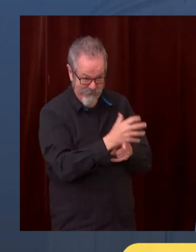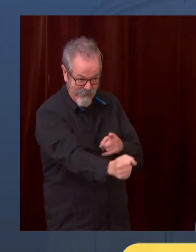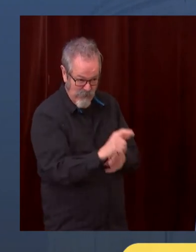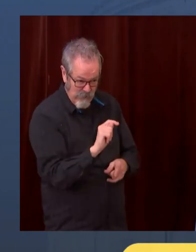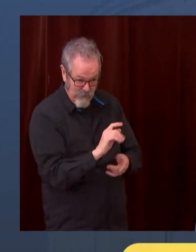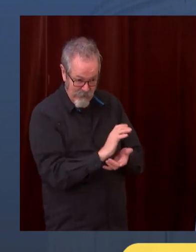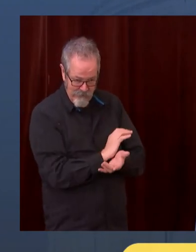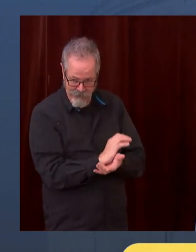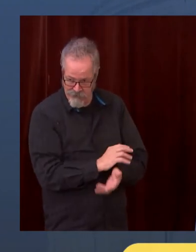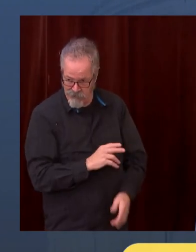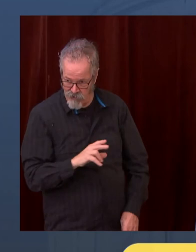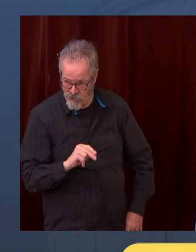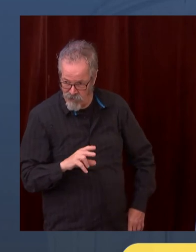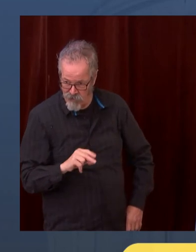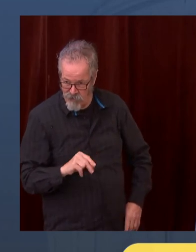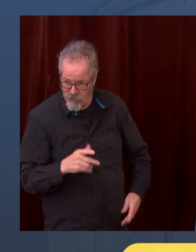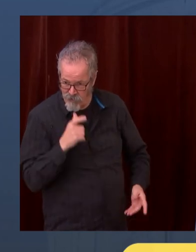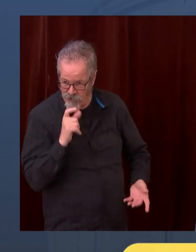Herald.